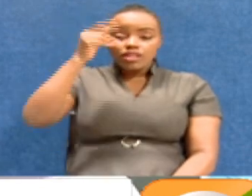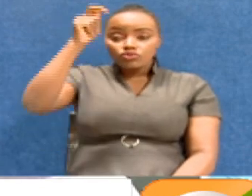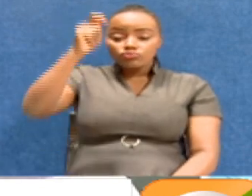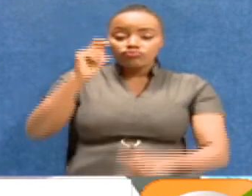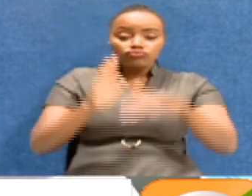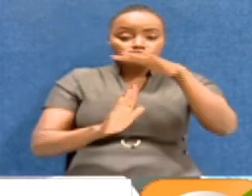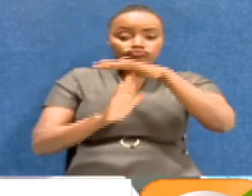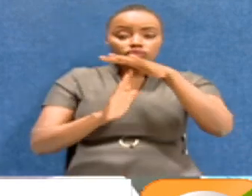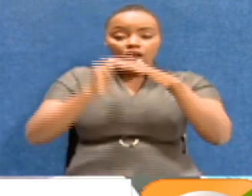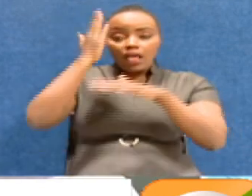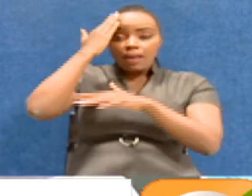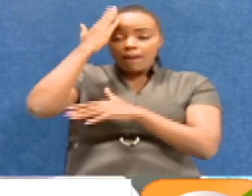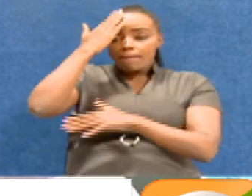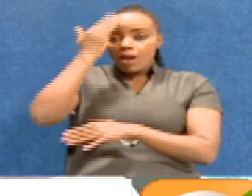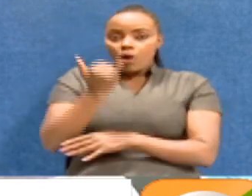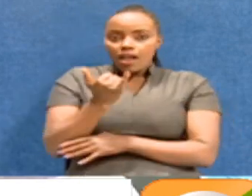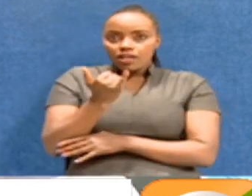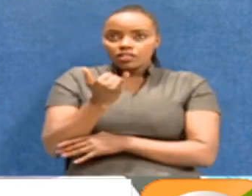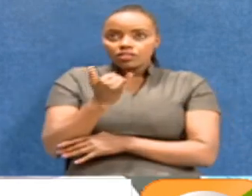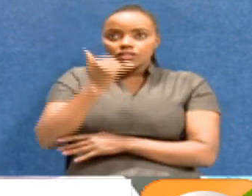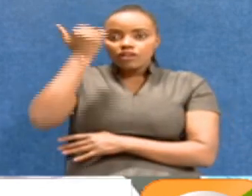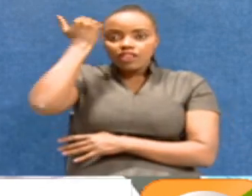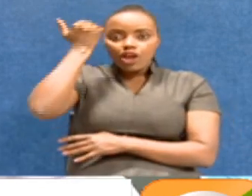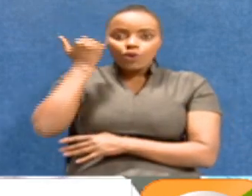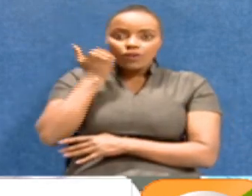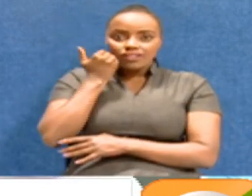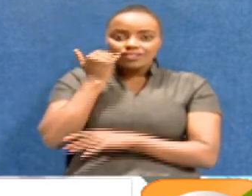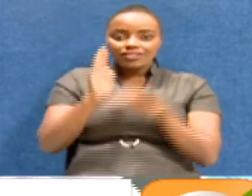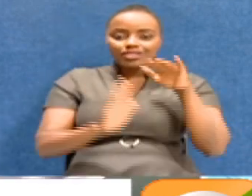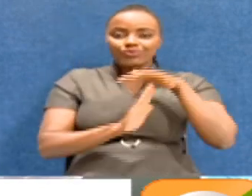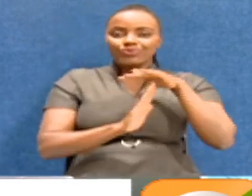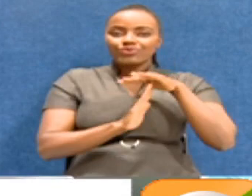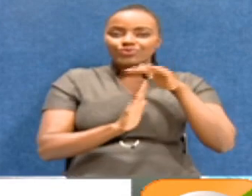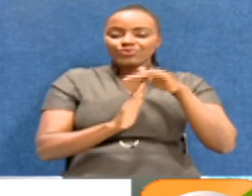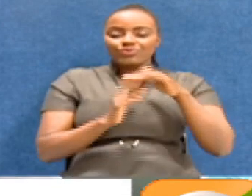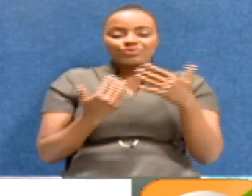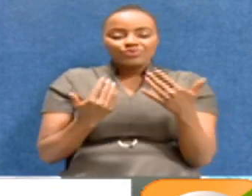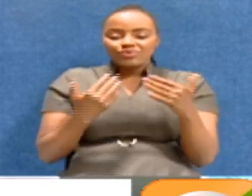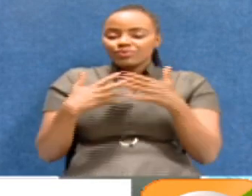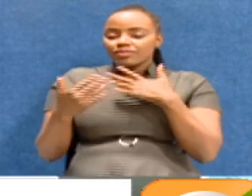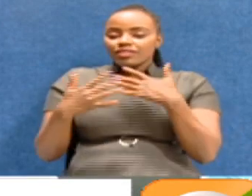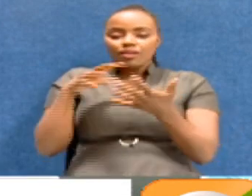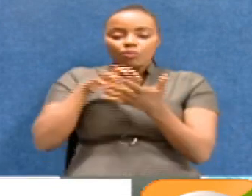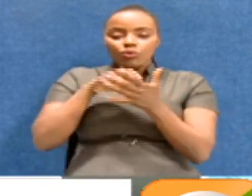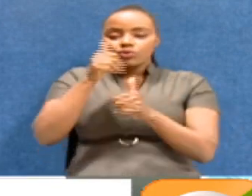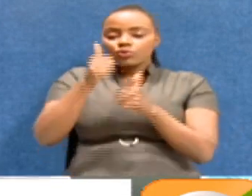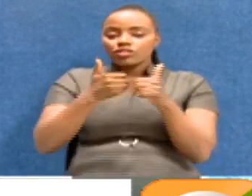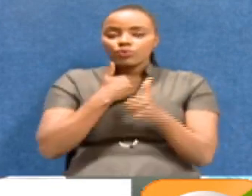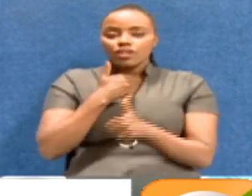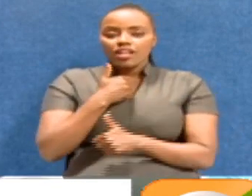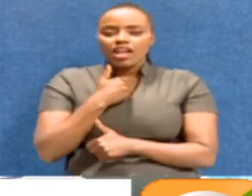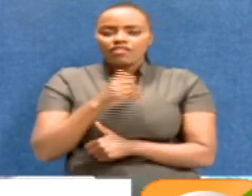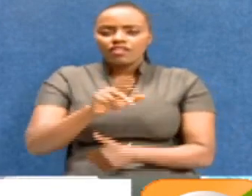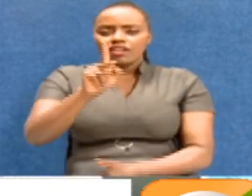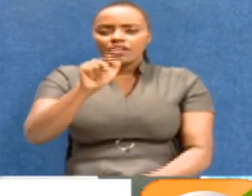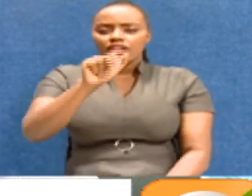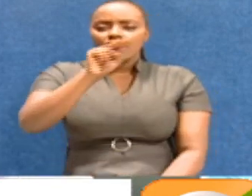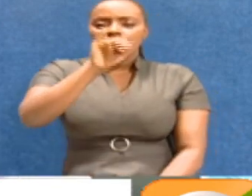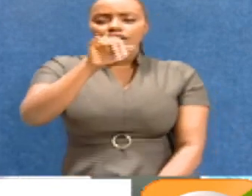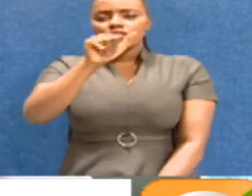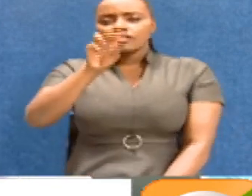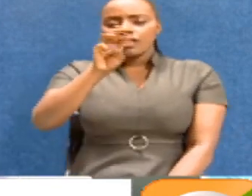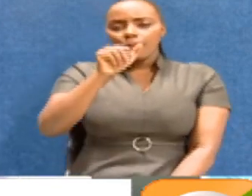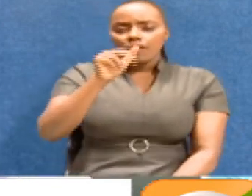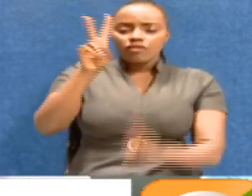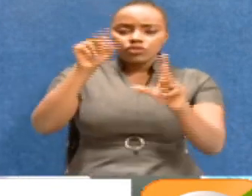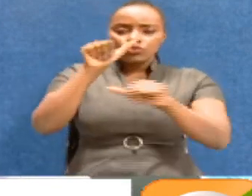remembered for his acts in putting his country first, regardless of the opposition that he faced. Kajama, you're the one who brought up the issue